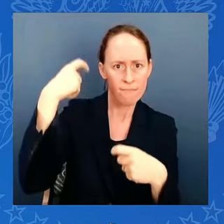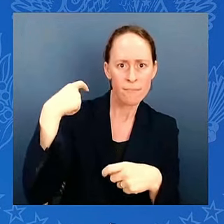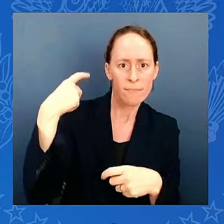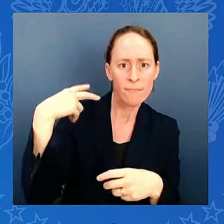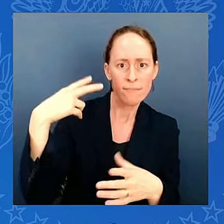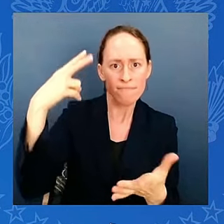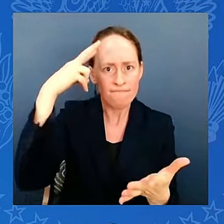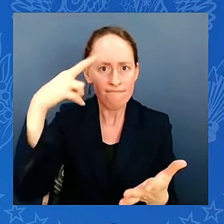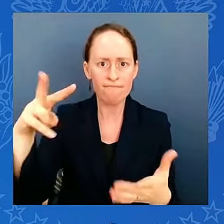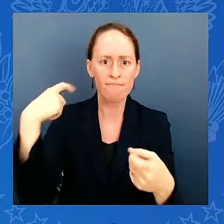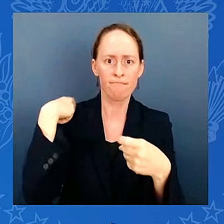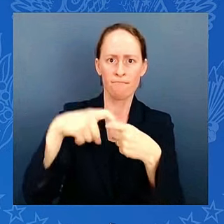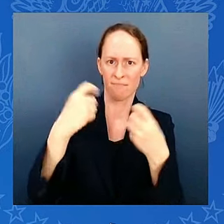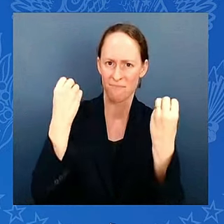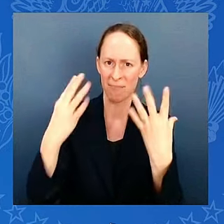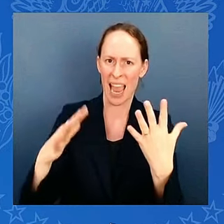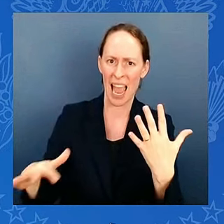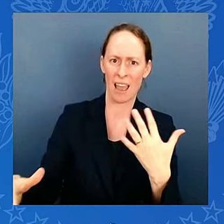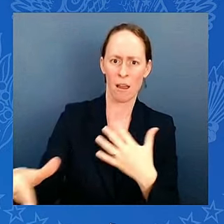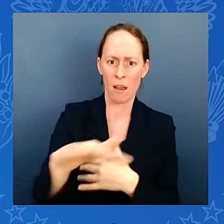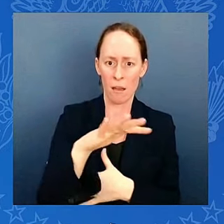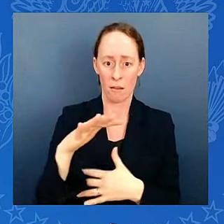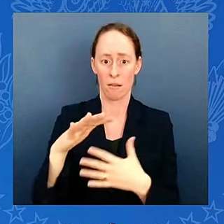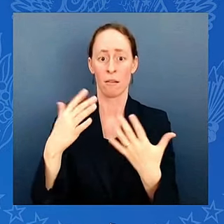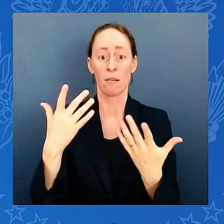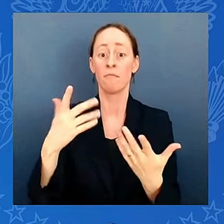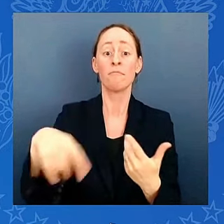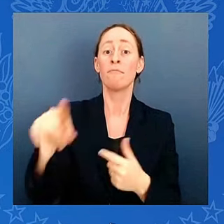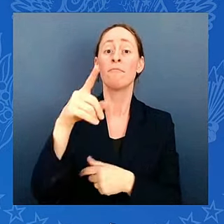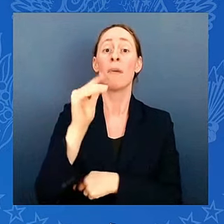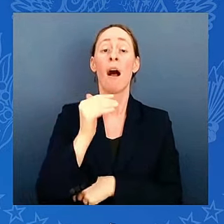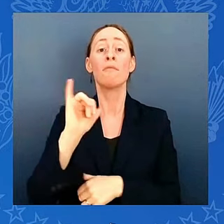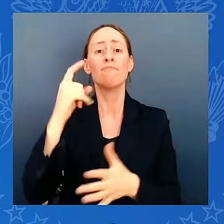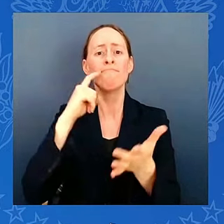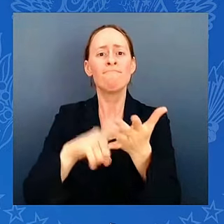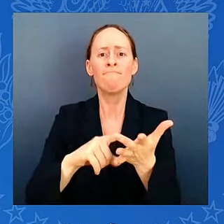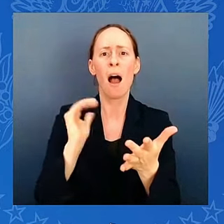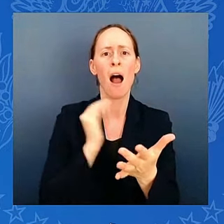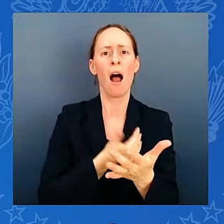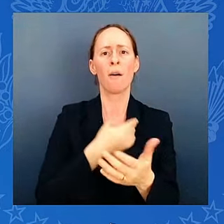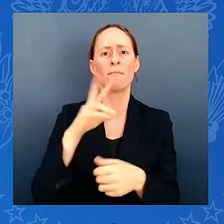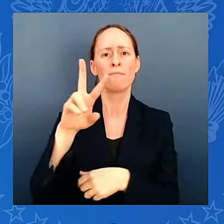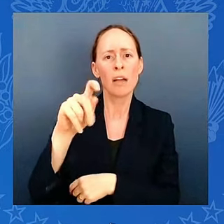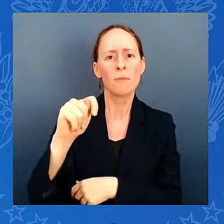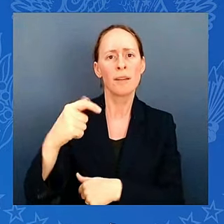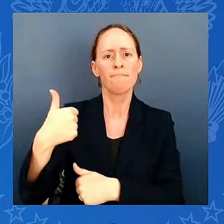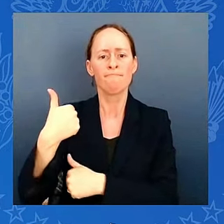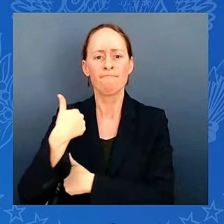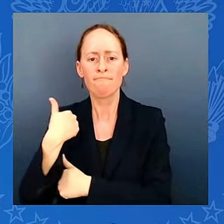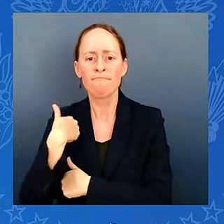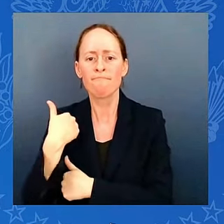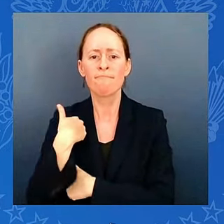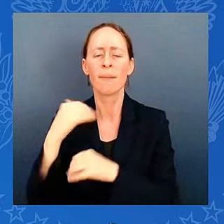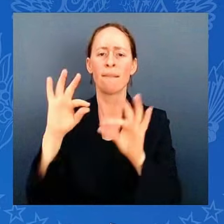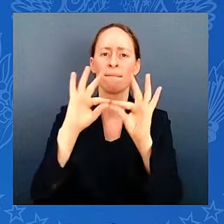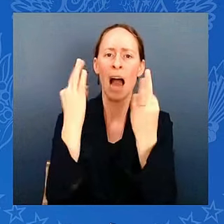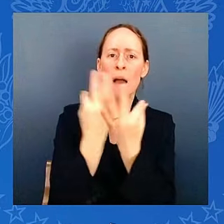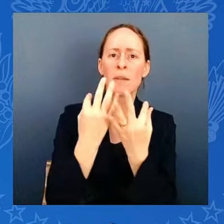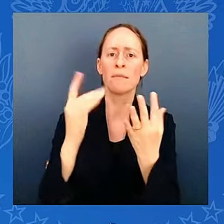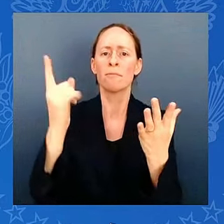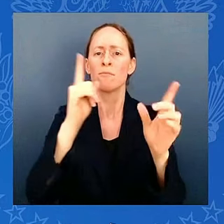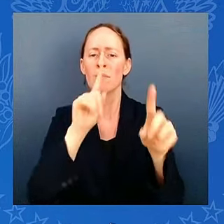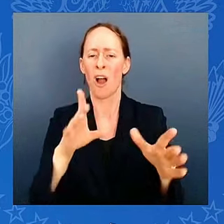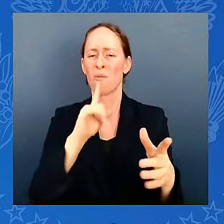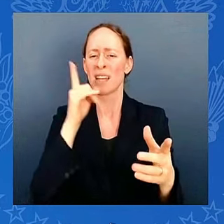What you do matters, because that's America at its best. So, congratulations to the world champion, Texas Rangers, and good